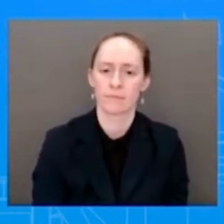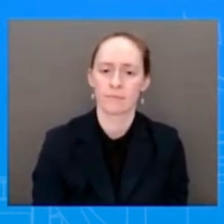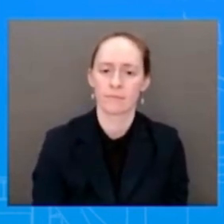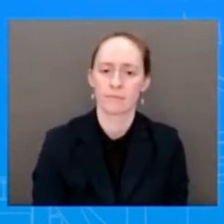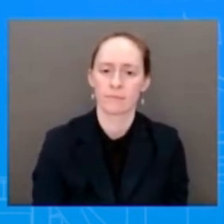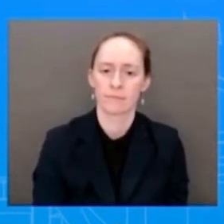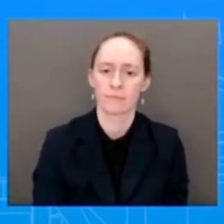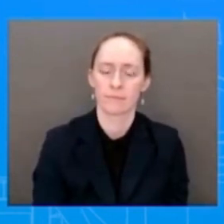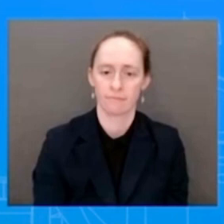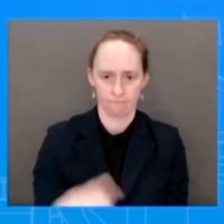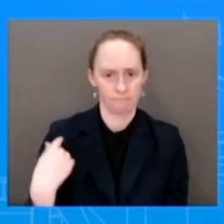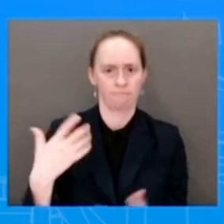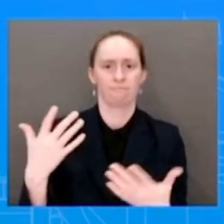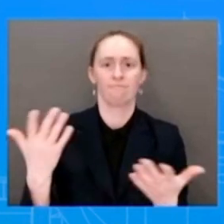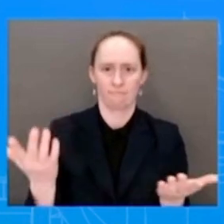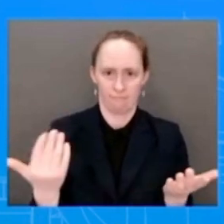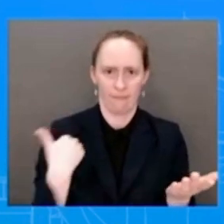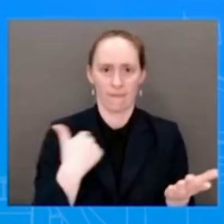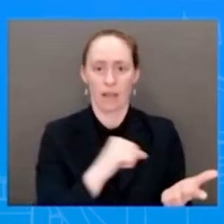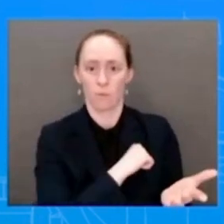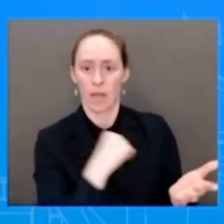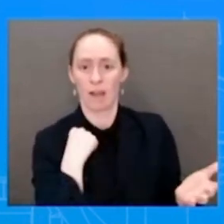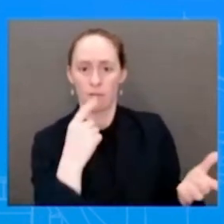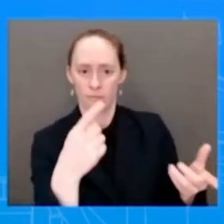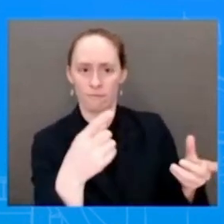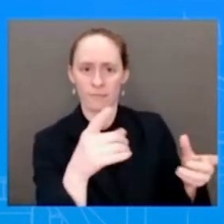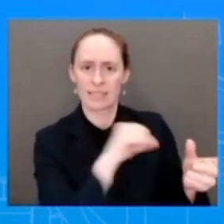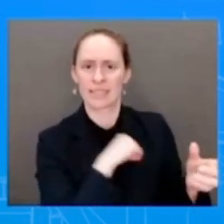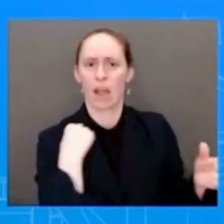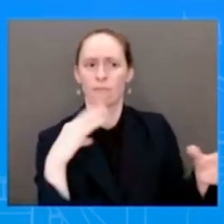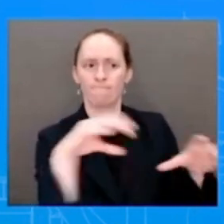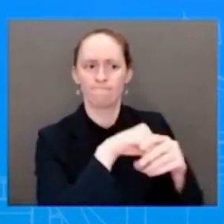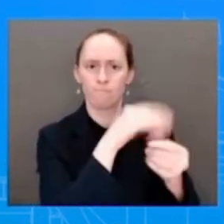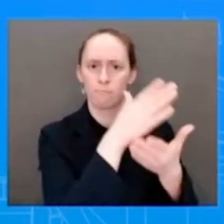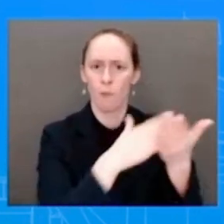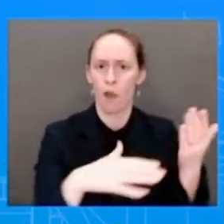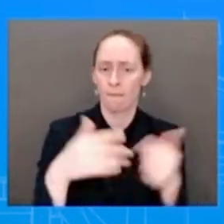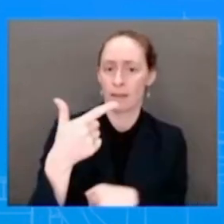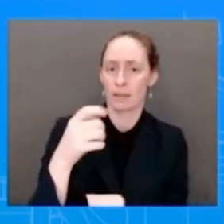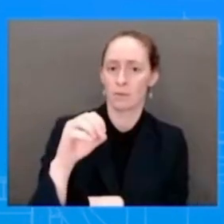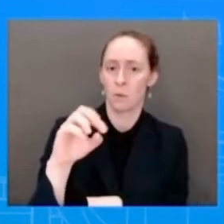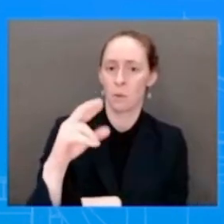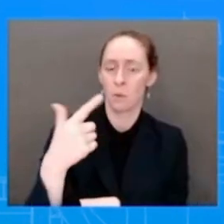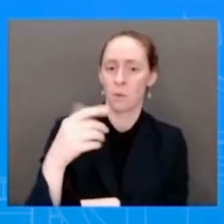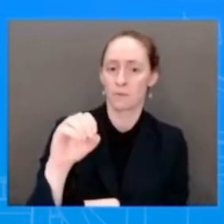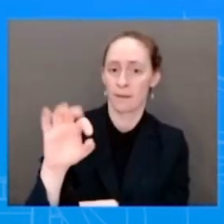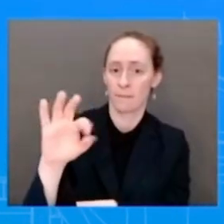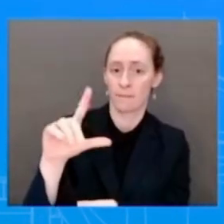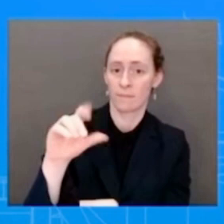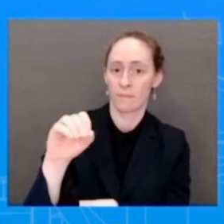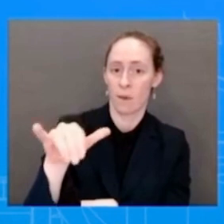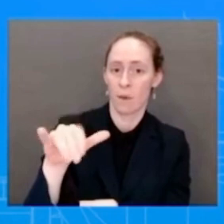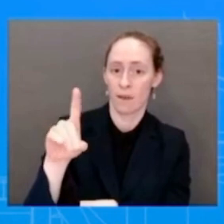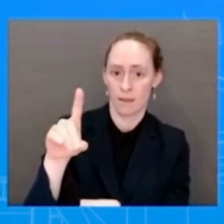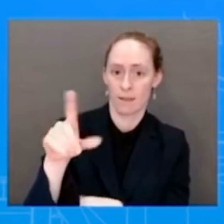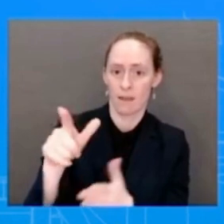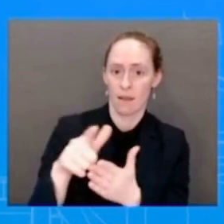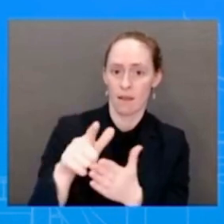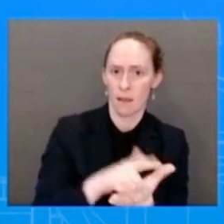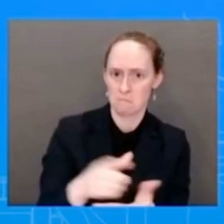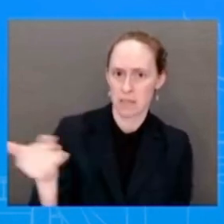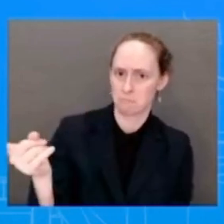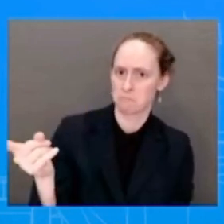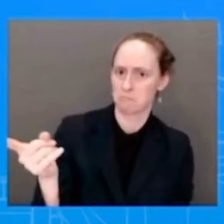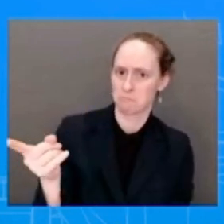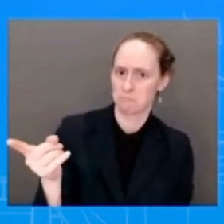the George Floyd Injustice and Policing Act. So I would refer to them and see where they are this